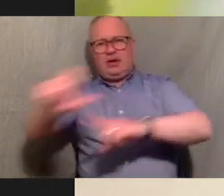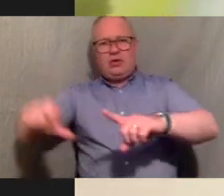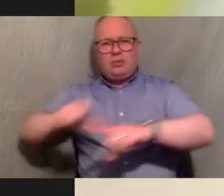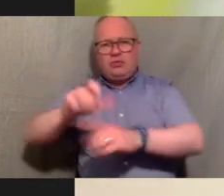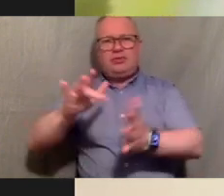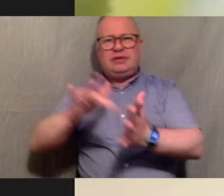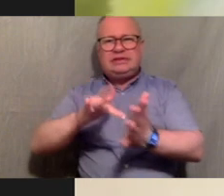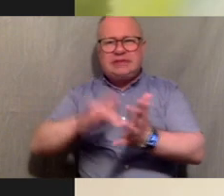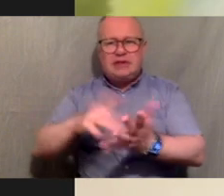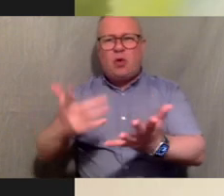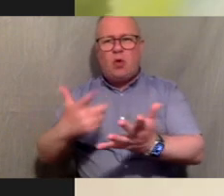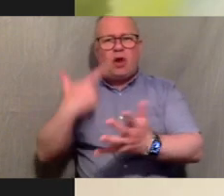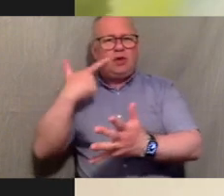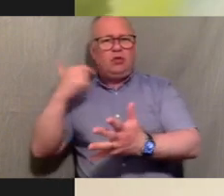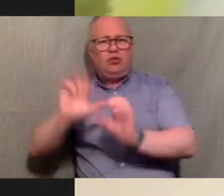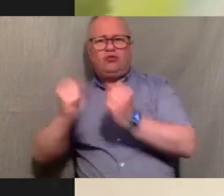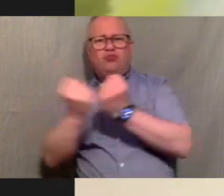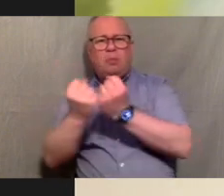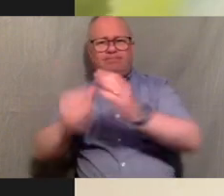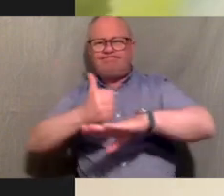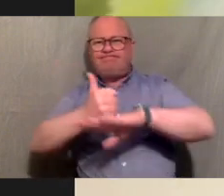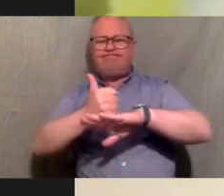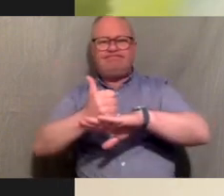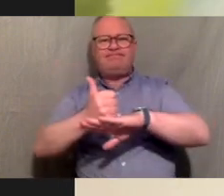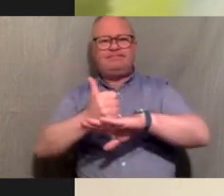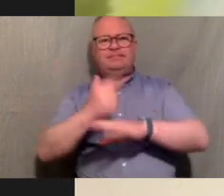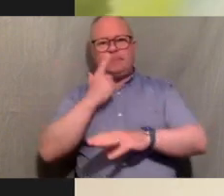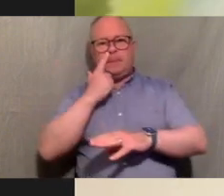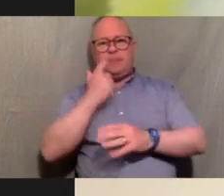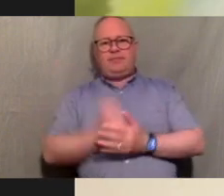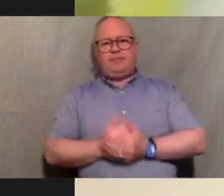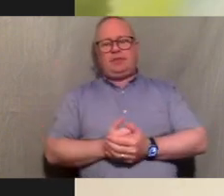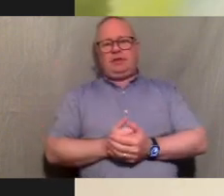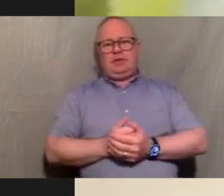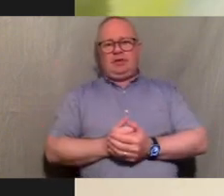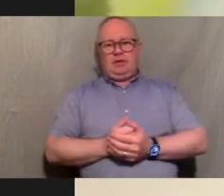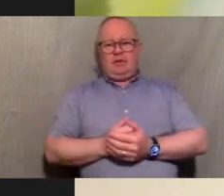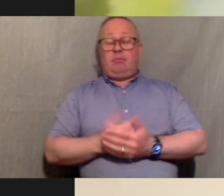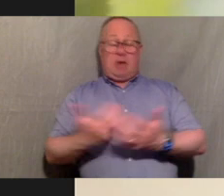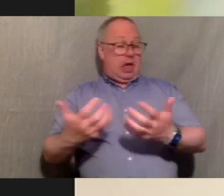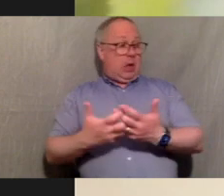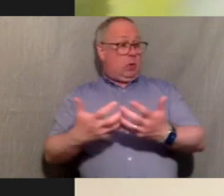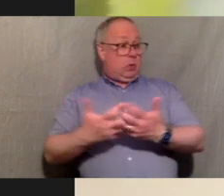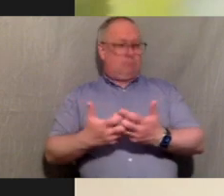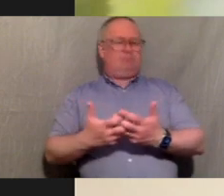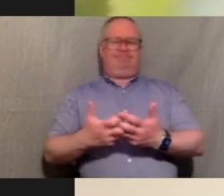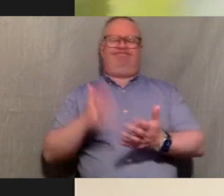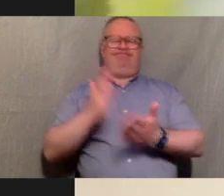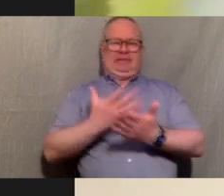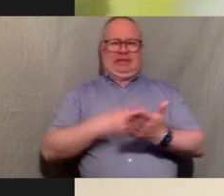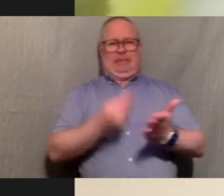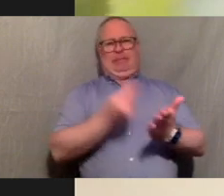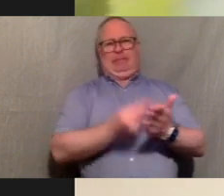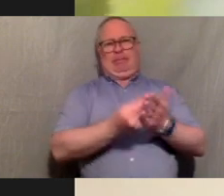kind of connect but um to kind of do all those things we do need funding and that's another thing that um we want to raise